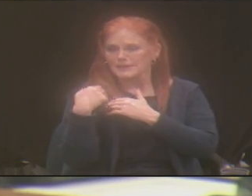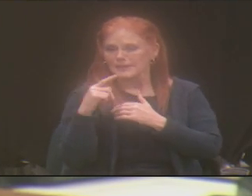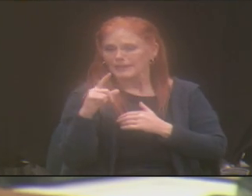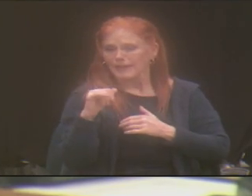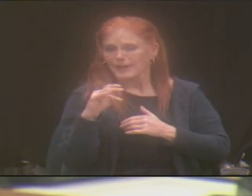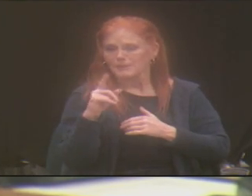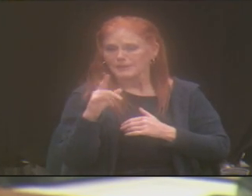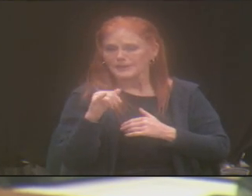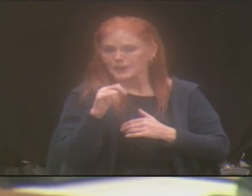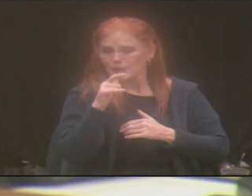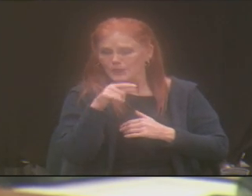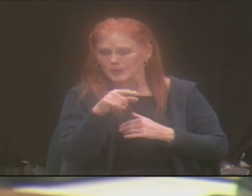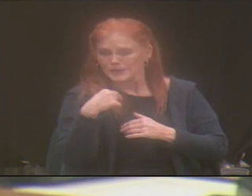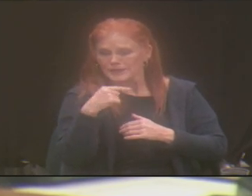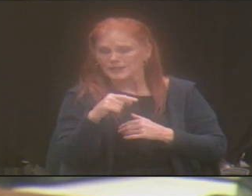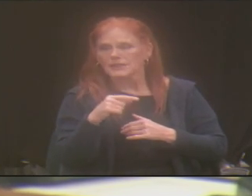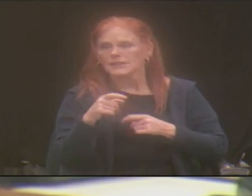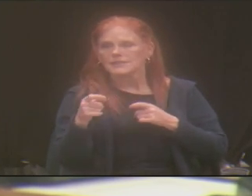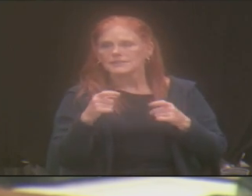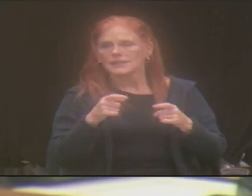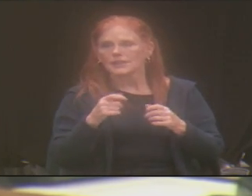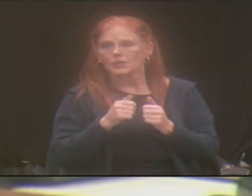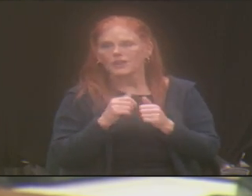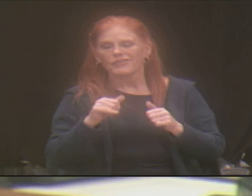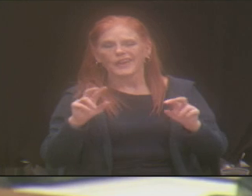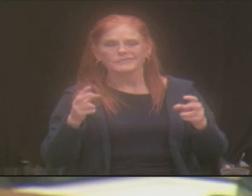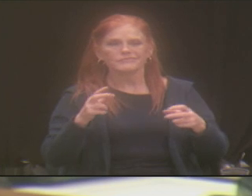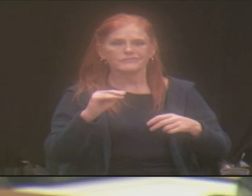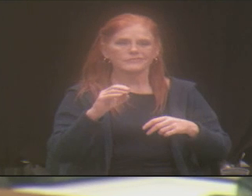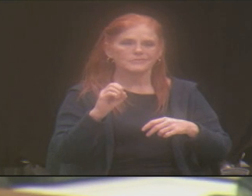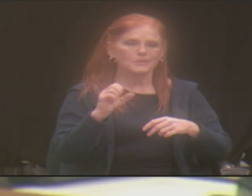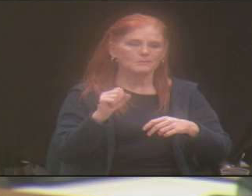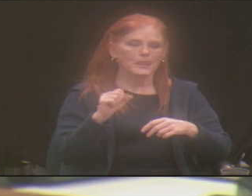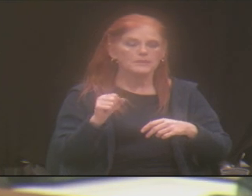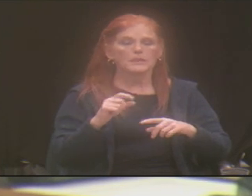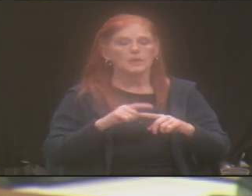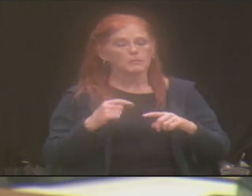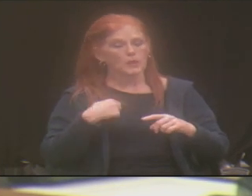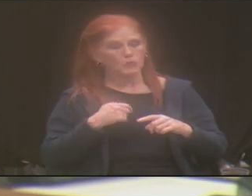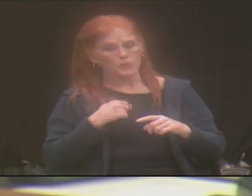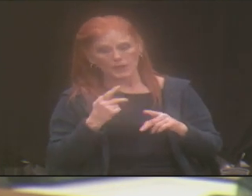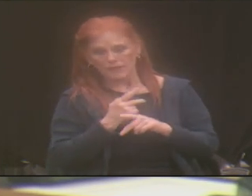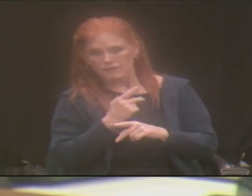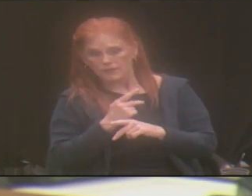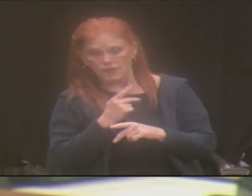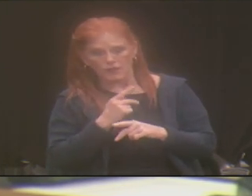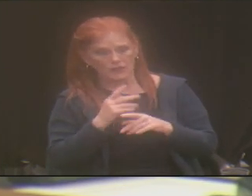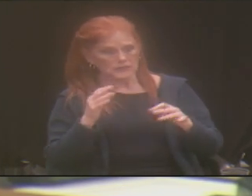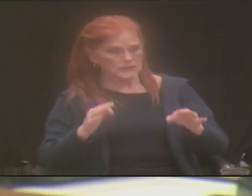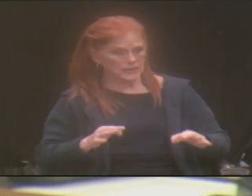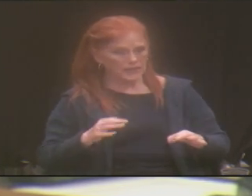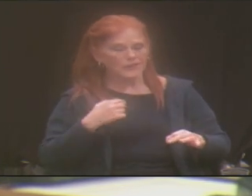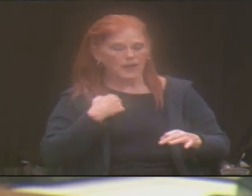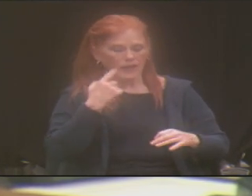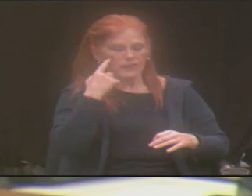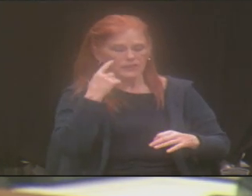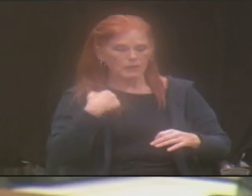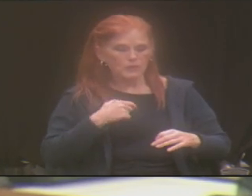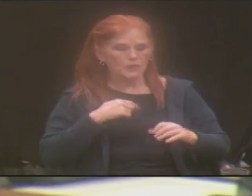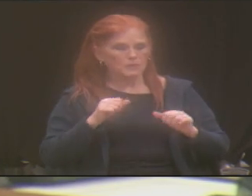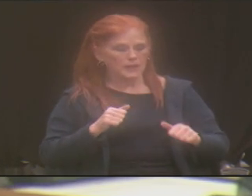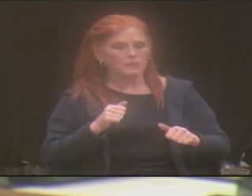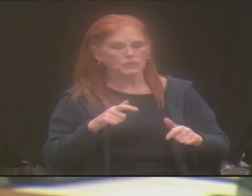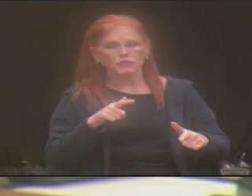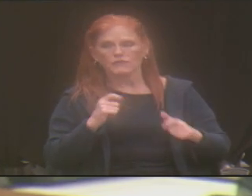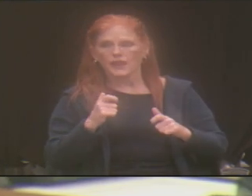And just dealing with that mess of stuff. after we can get that squared away, I think we would be able to move